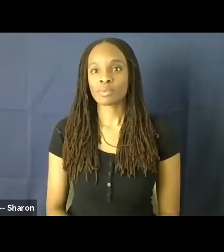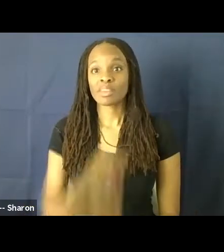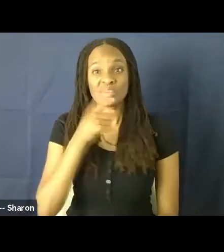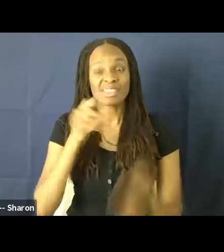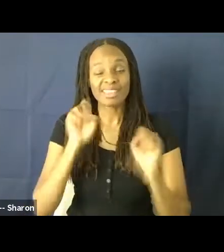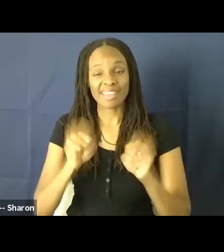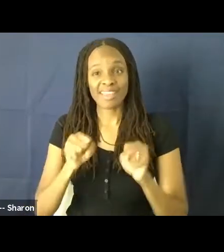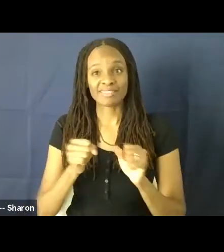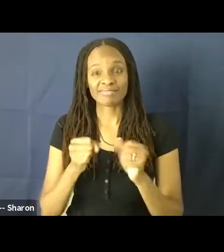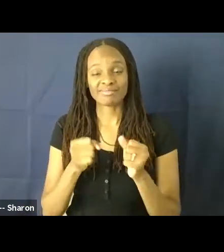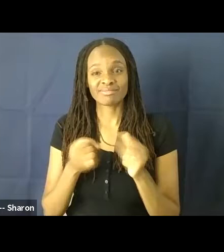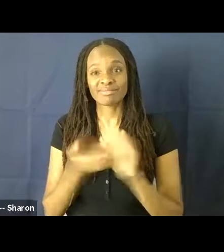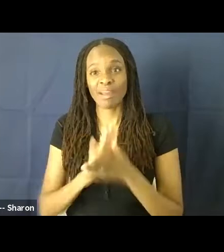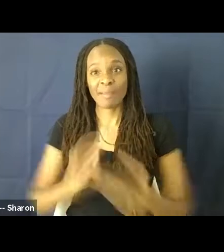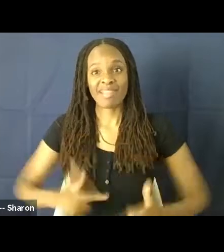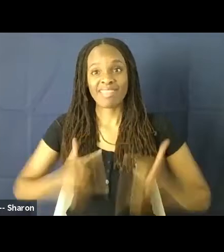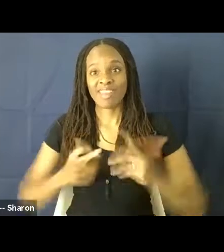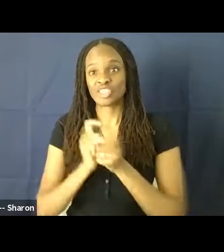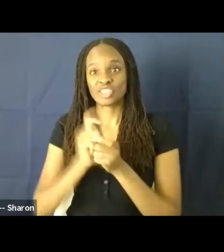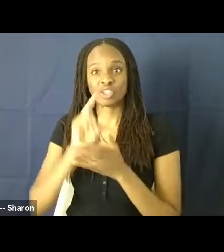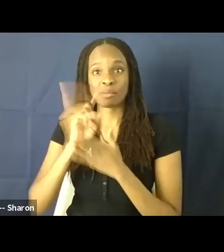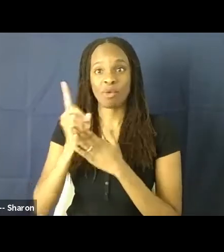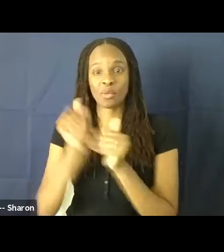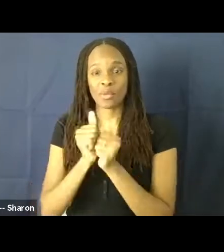moment in a social activist life.